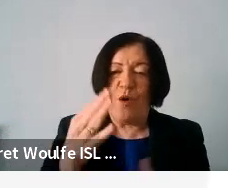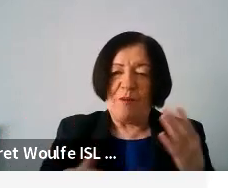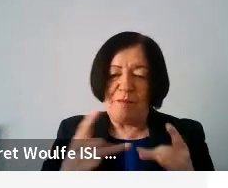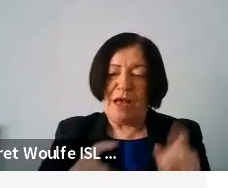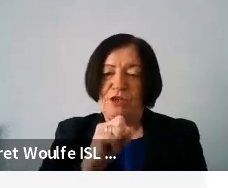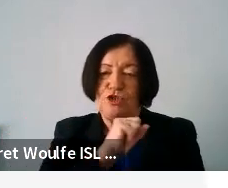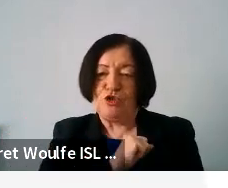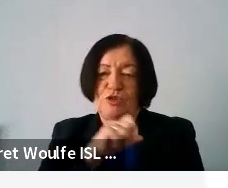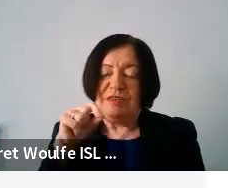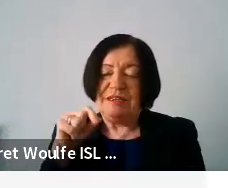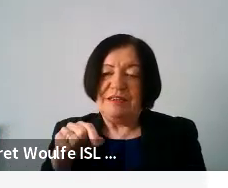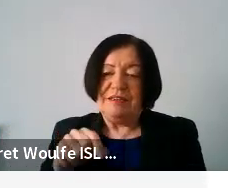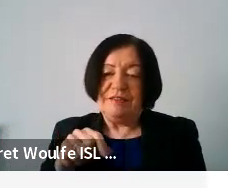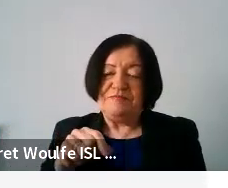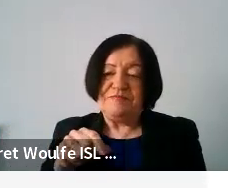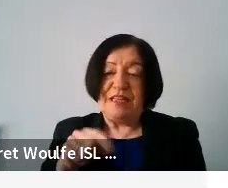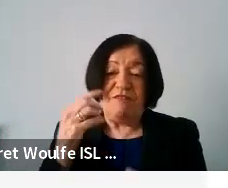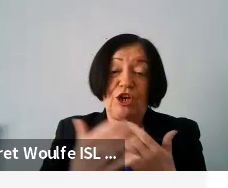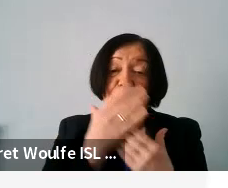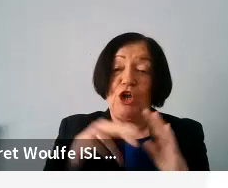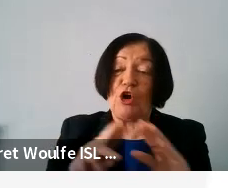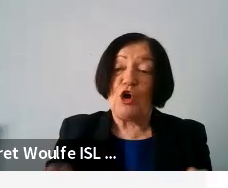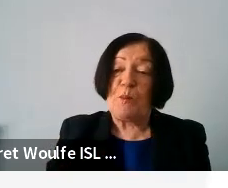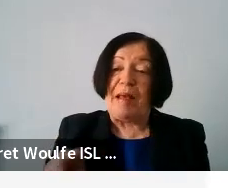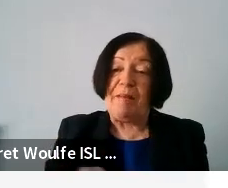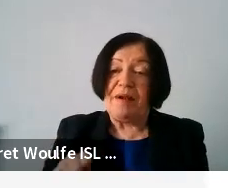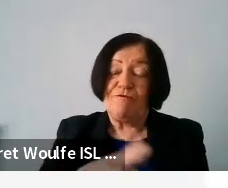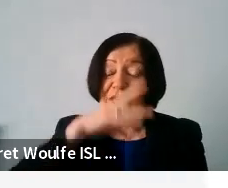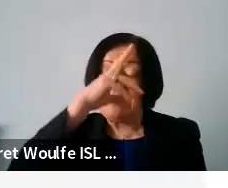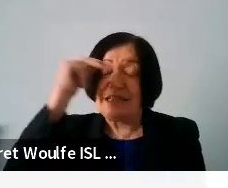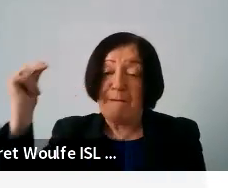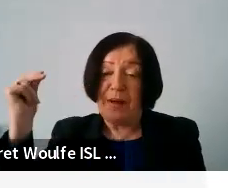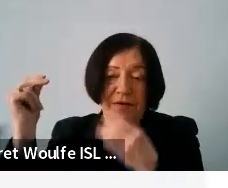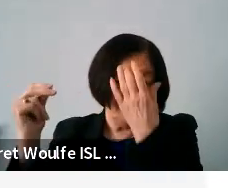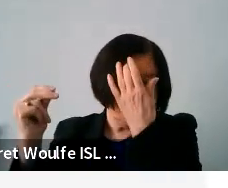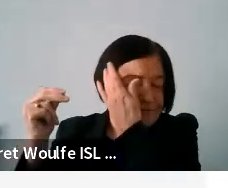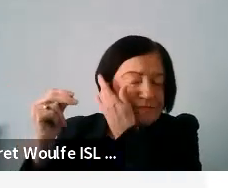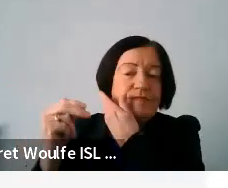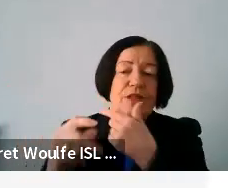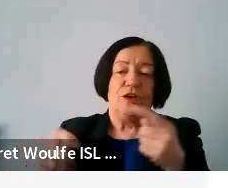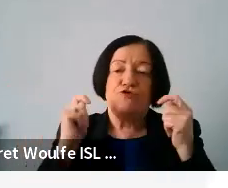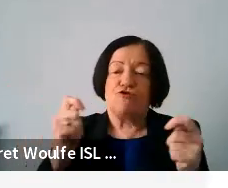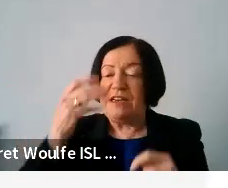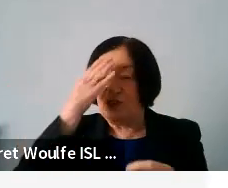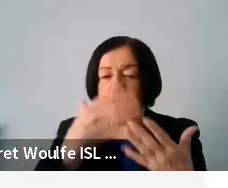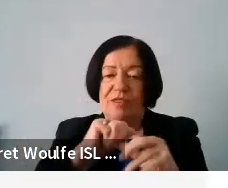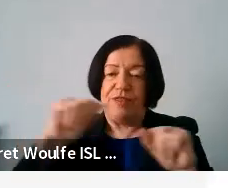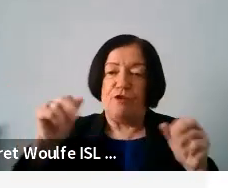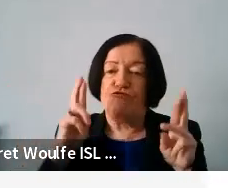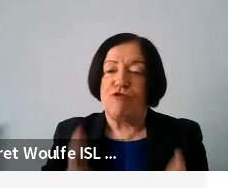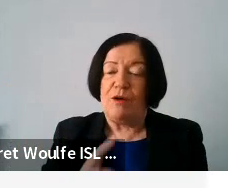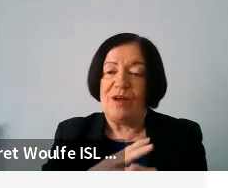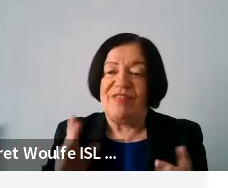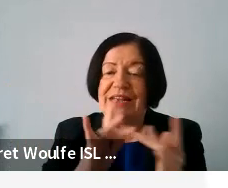sure that citizens or even younger people are, for example, trained to know what their rights are when they